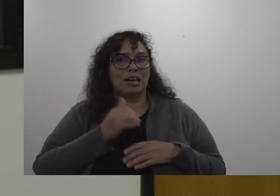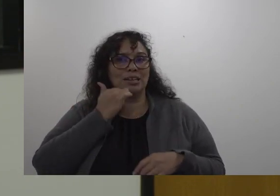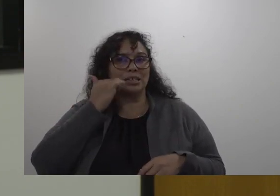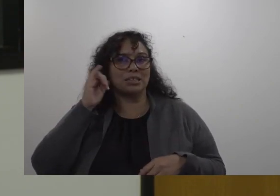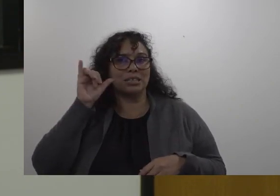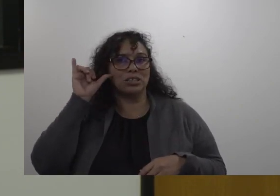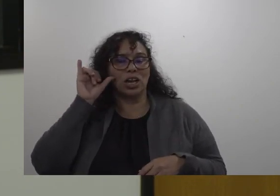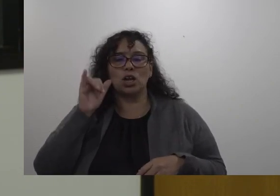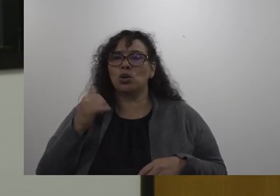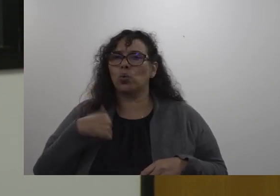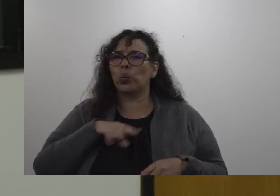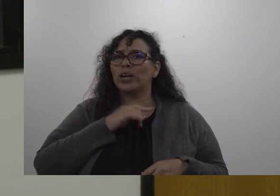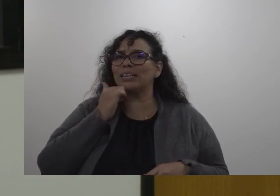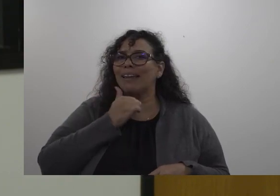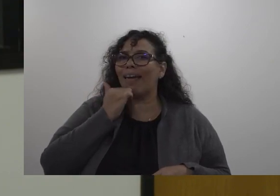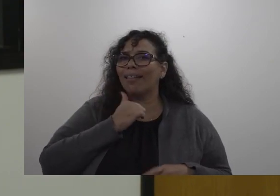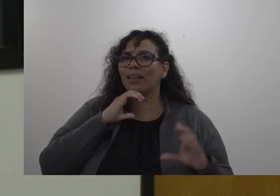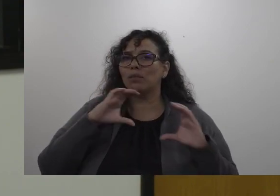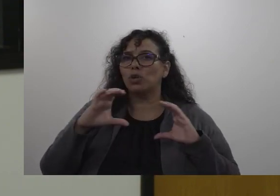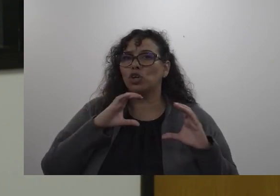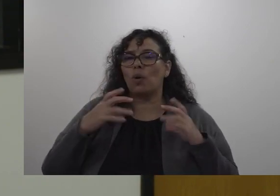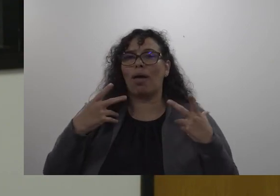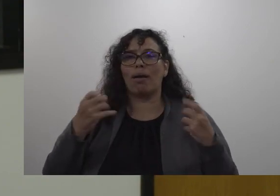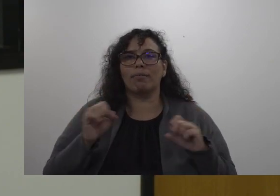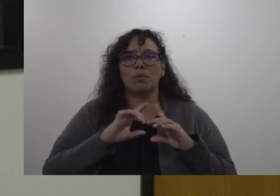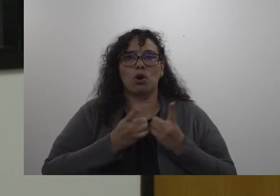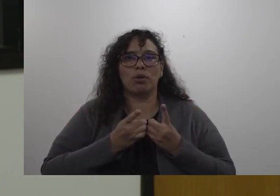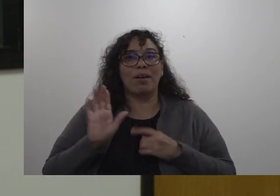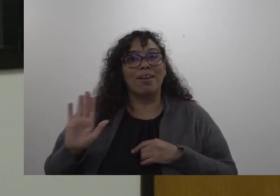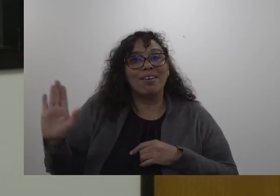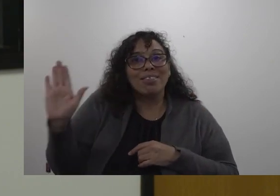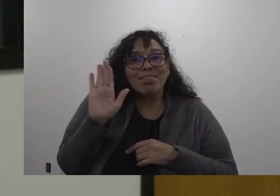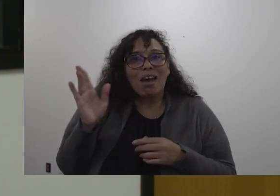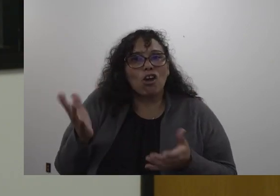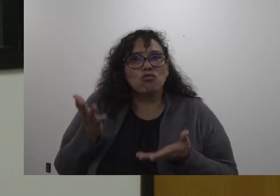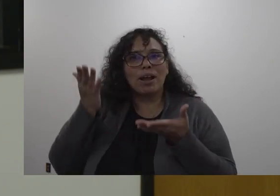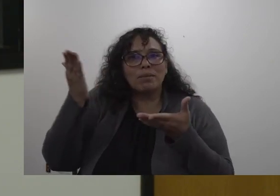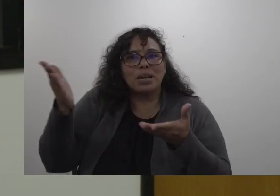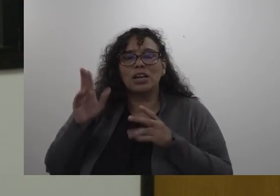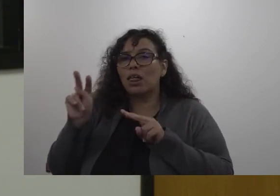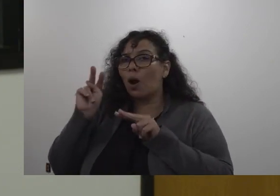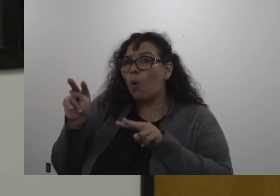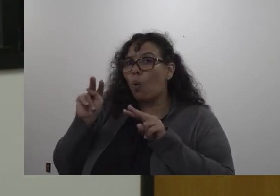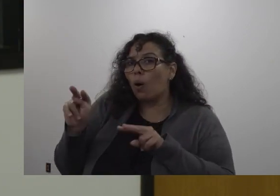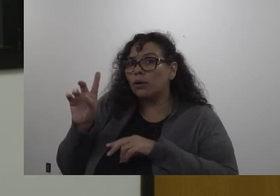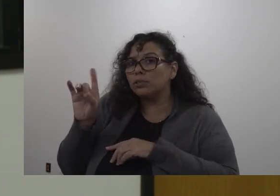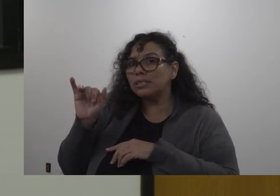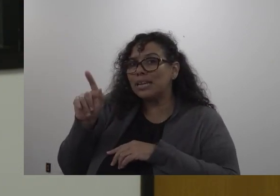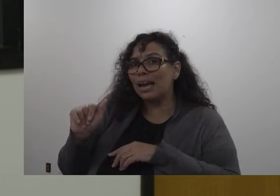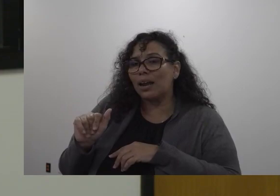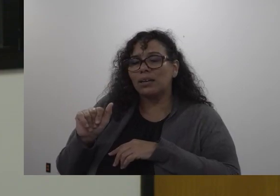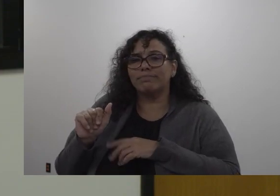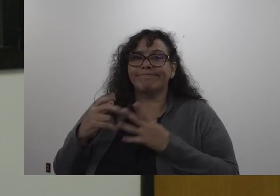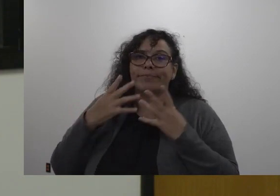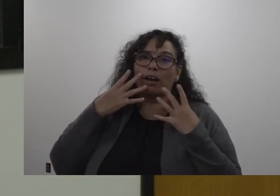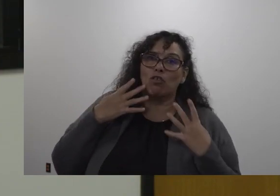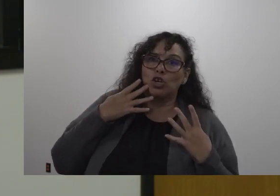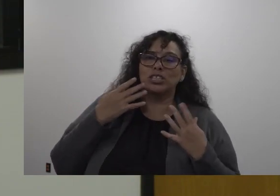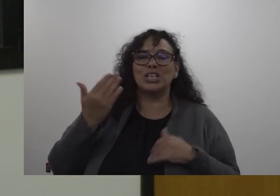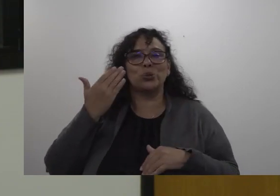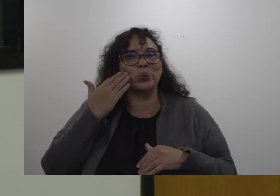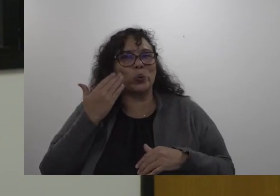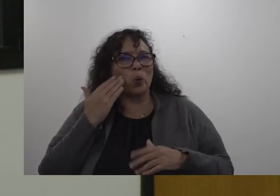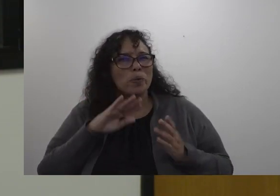communication with the Health Department their recommendations there are they're watching the data and unfortunately as the community knows